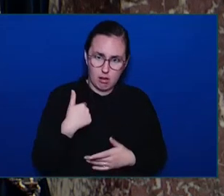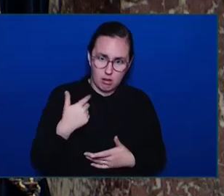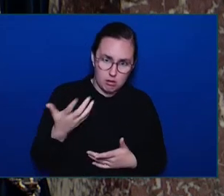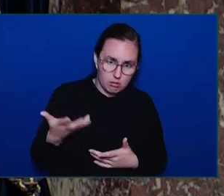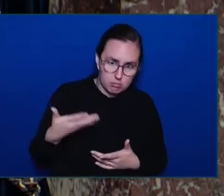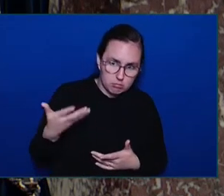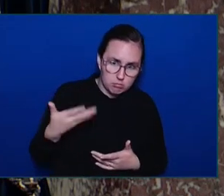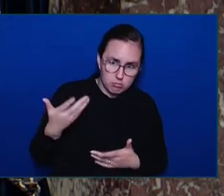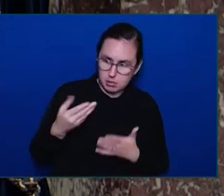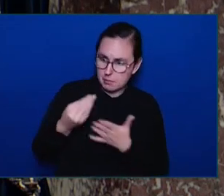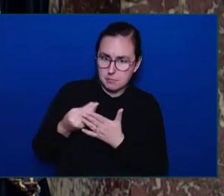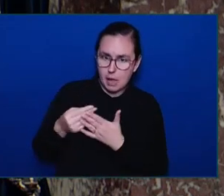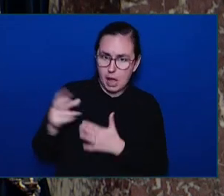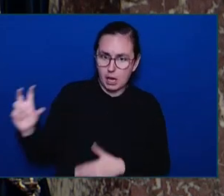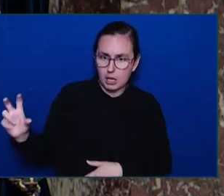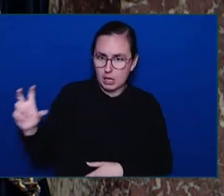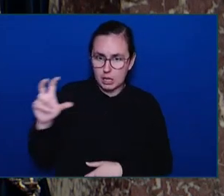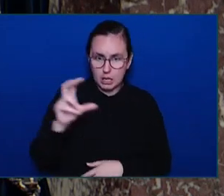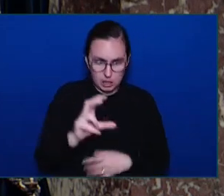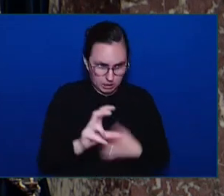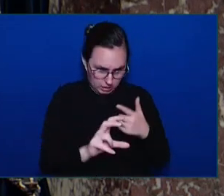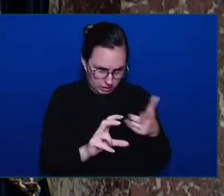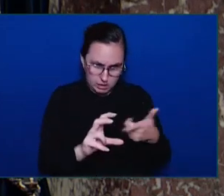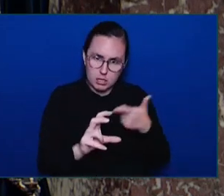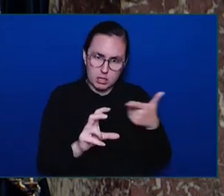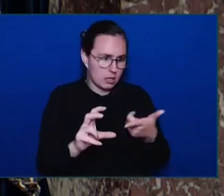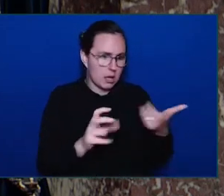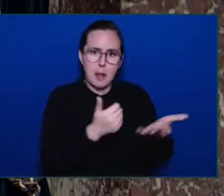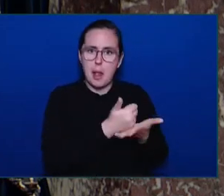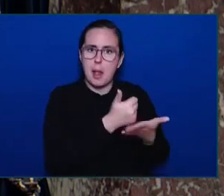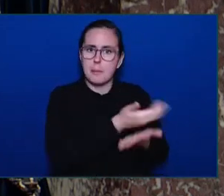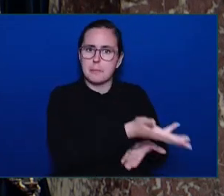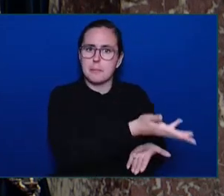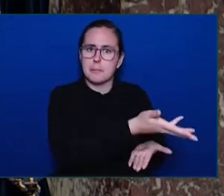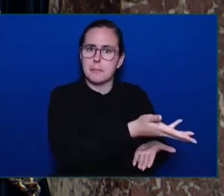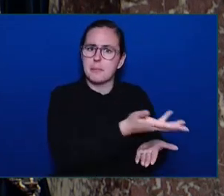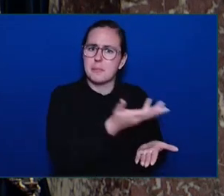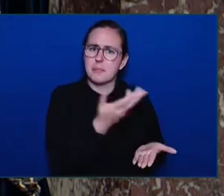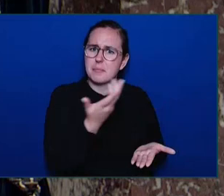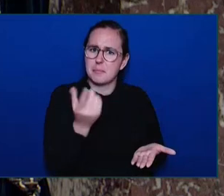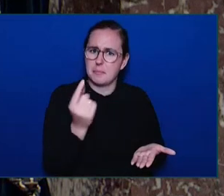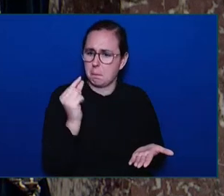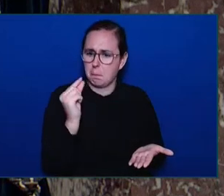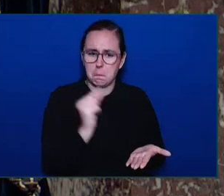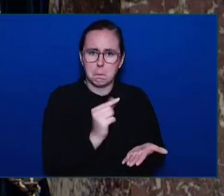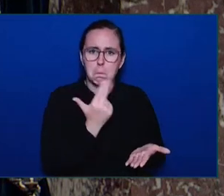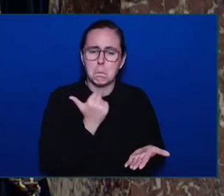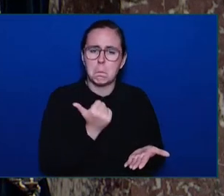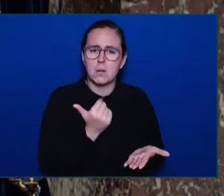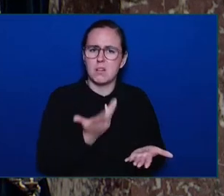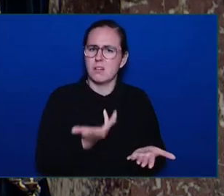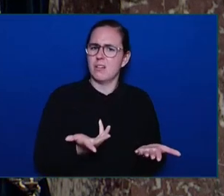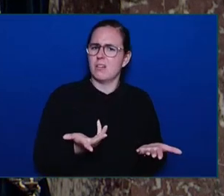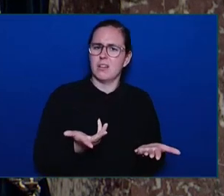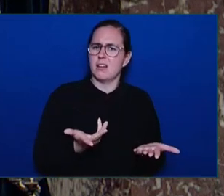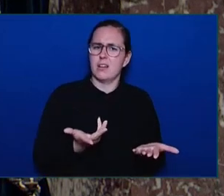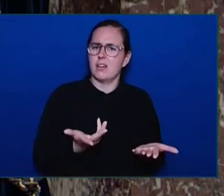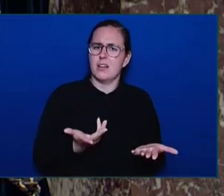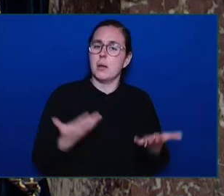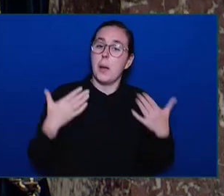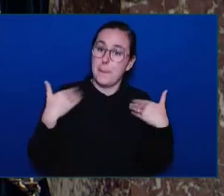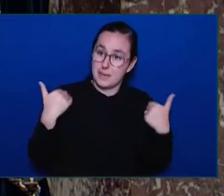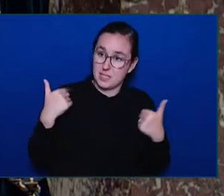by this provincial government. As the minister mentioned, there has been, finally, after many years of